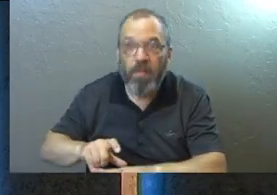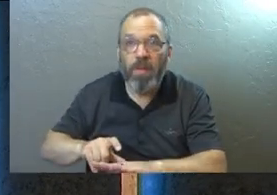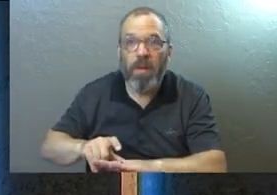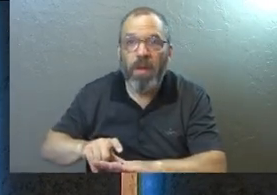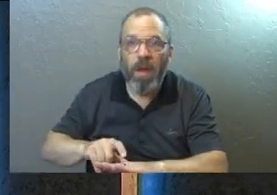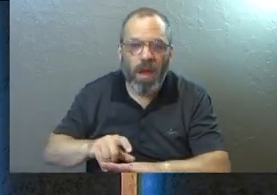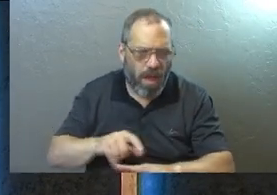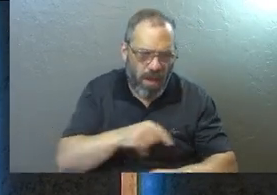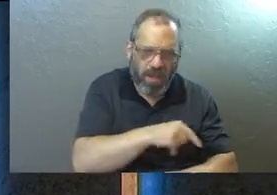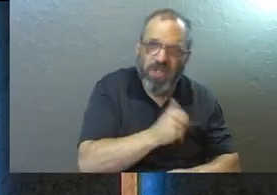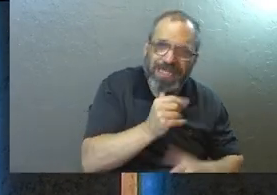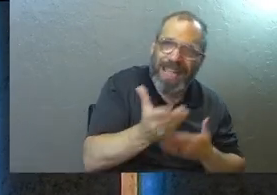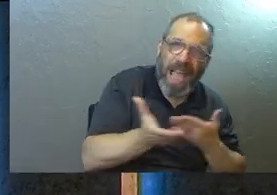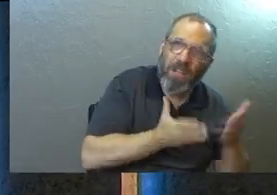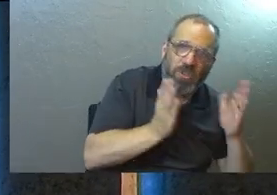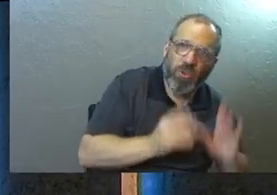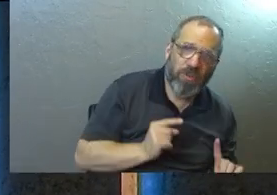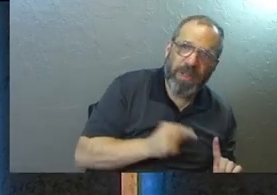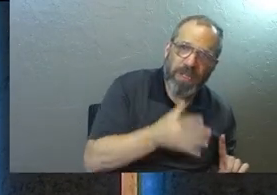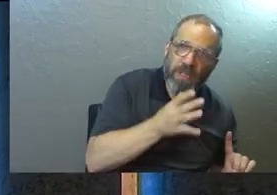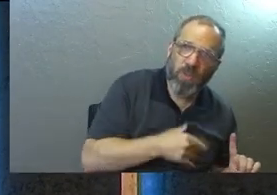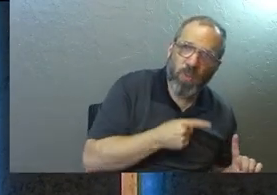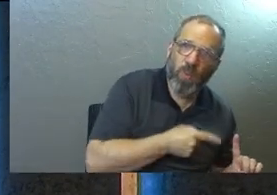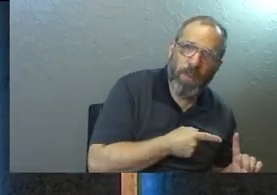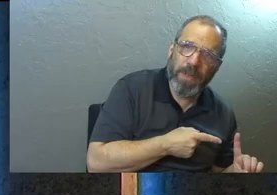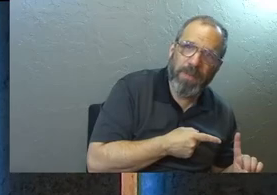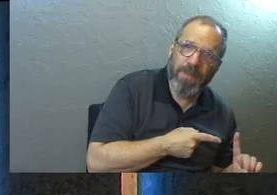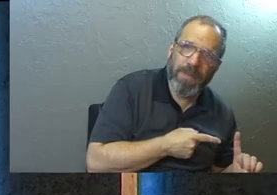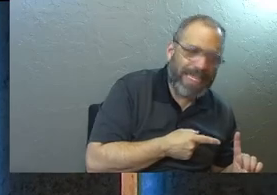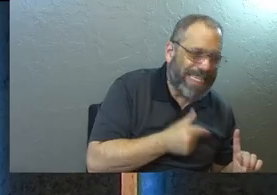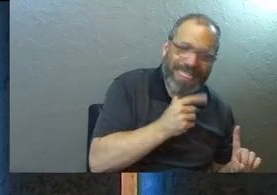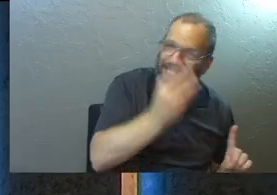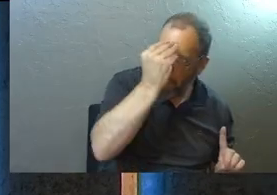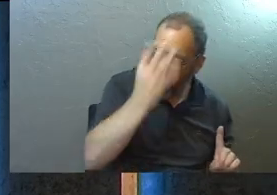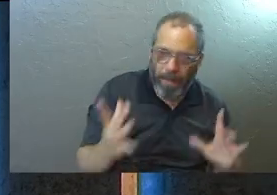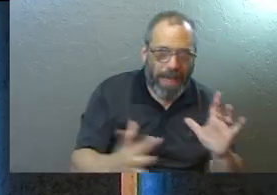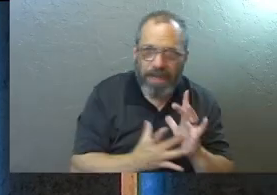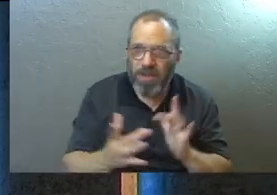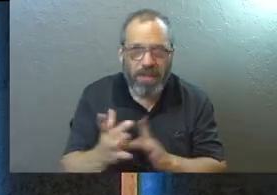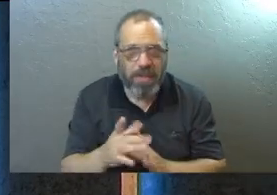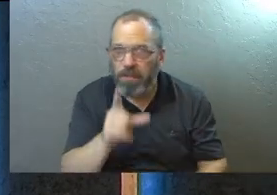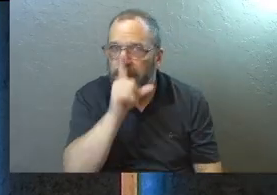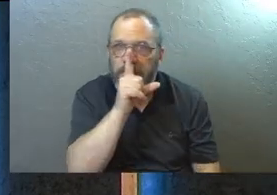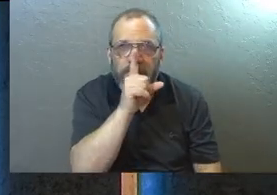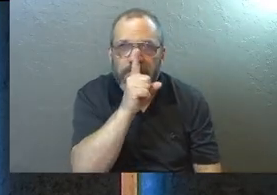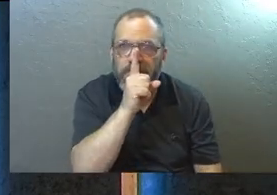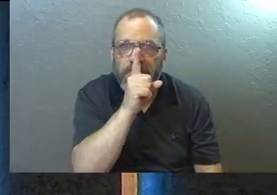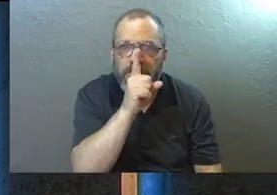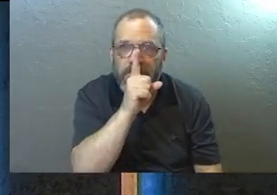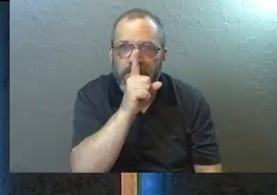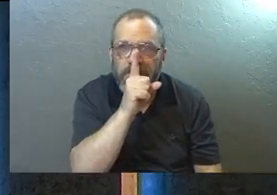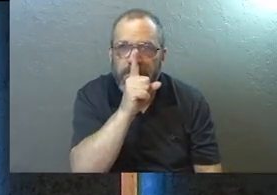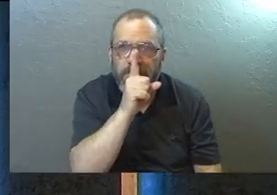She's not there as a servant. She's not there obeying one of the Ten Commandments.